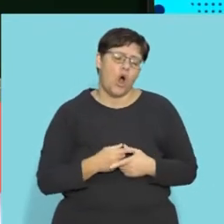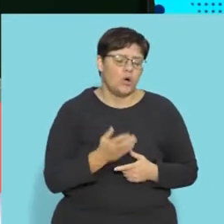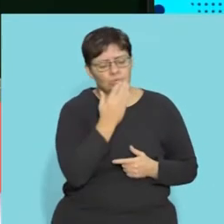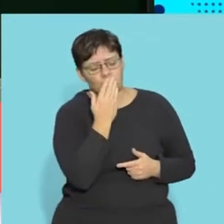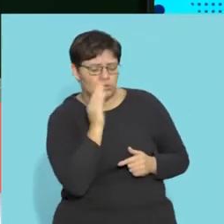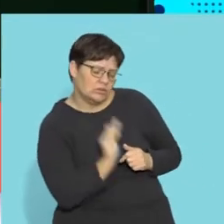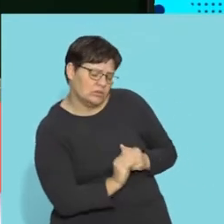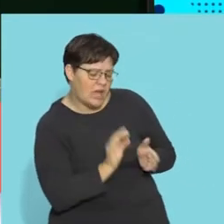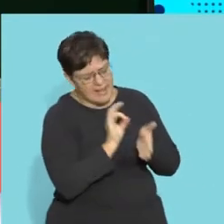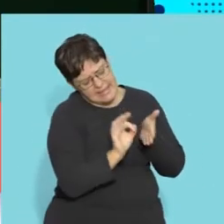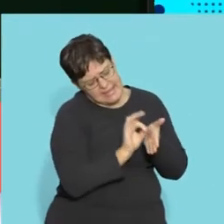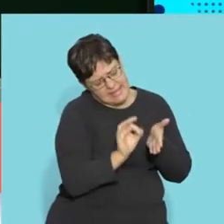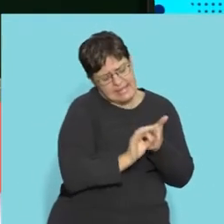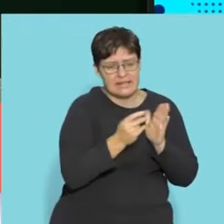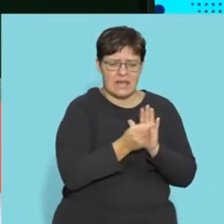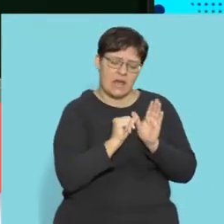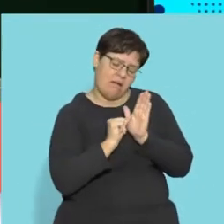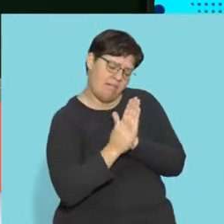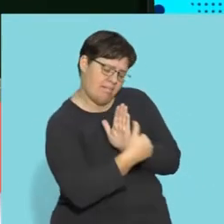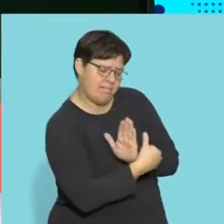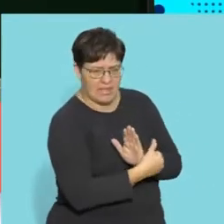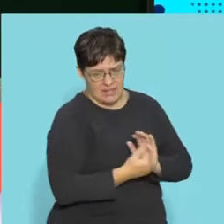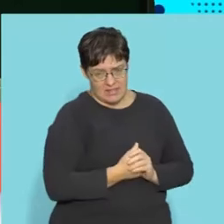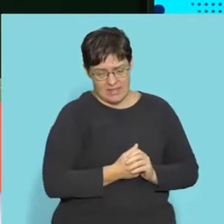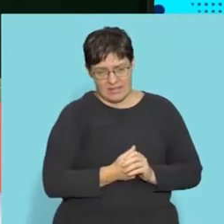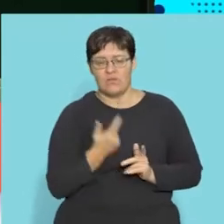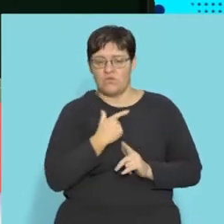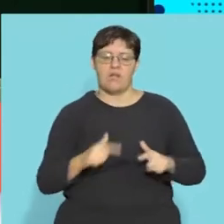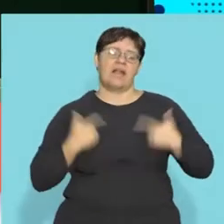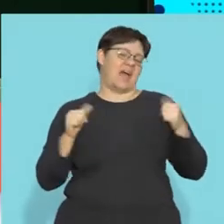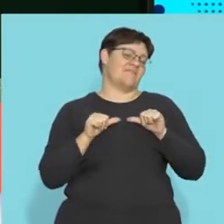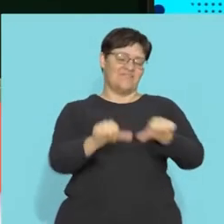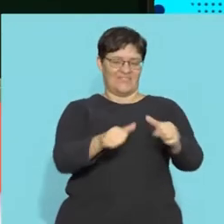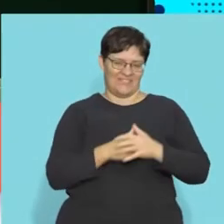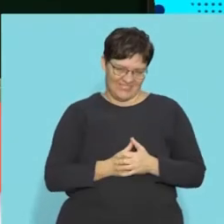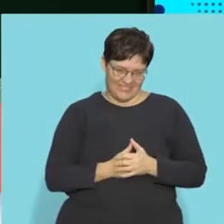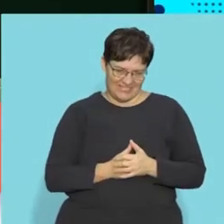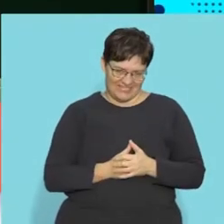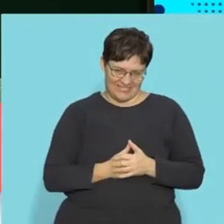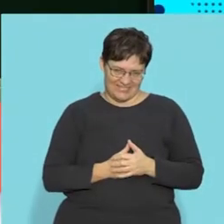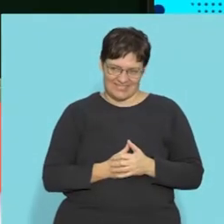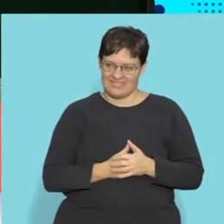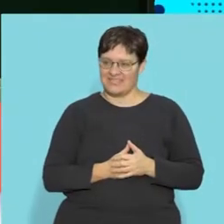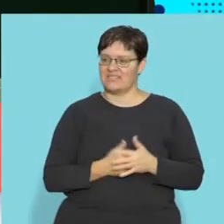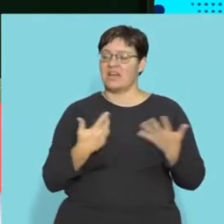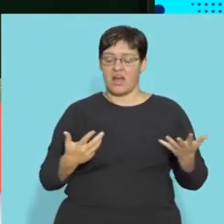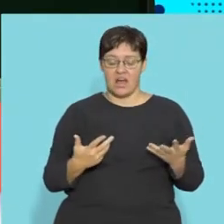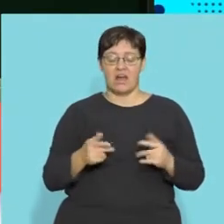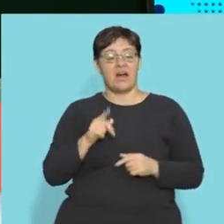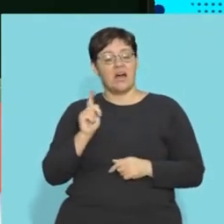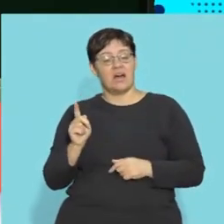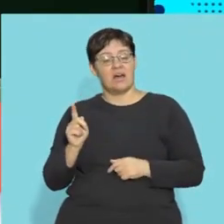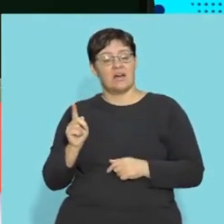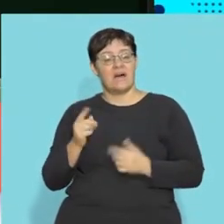Mommy comes. What does she do? She cleans the wounds, stop the bleeding and you will live. You will live through the day. Right.